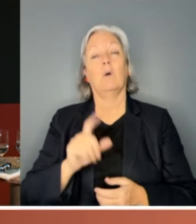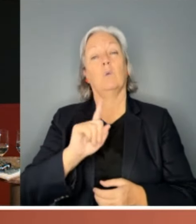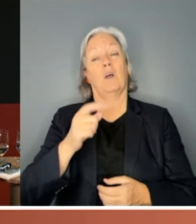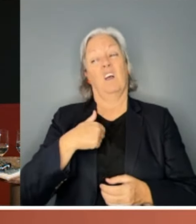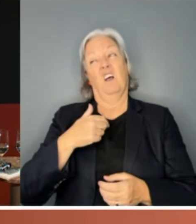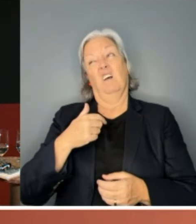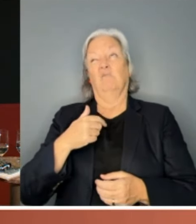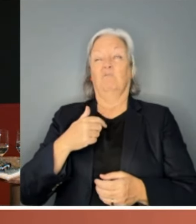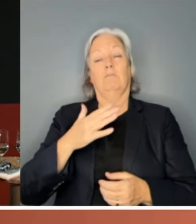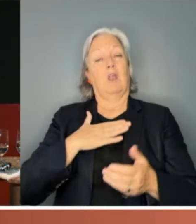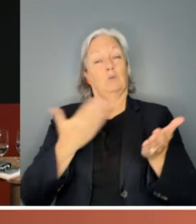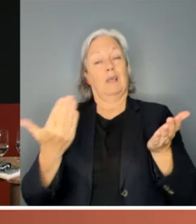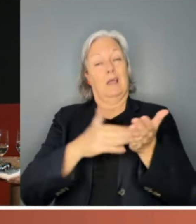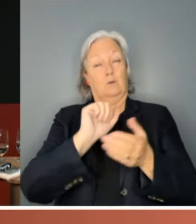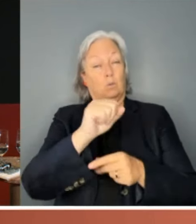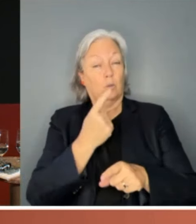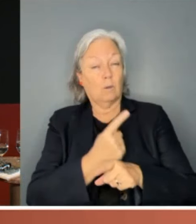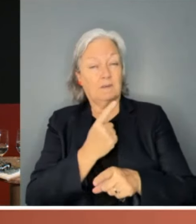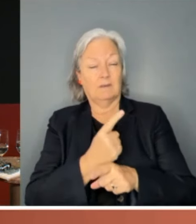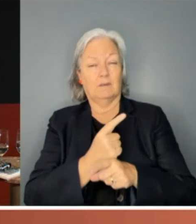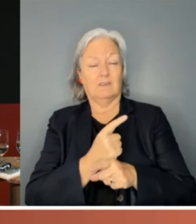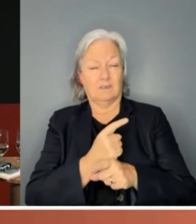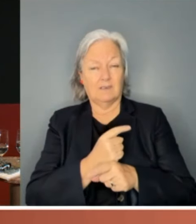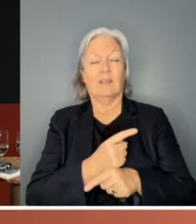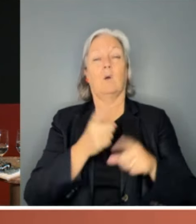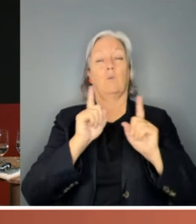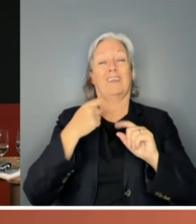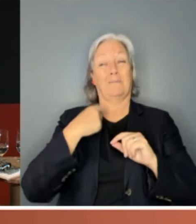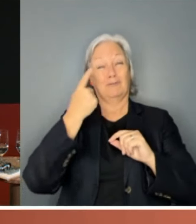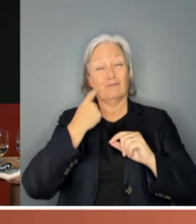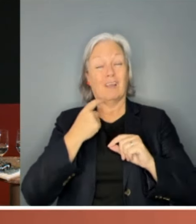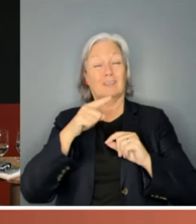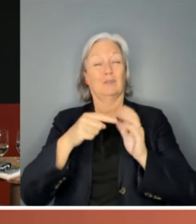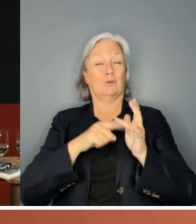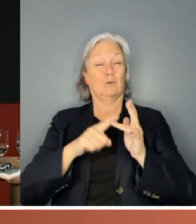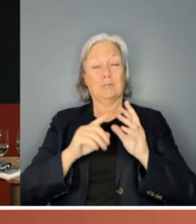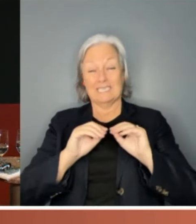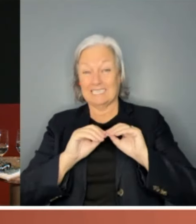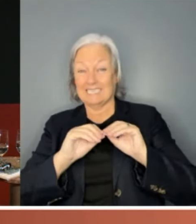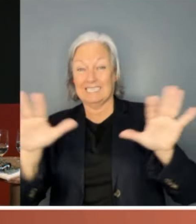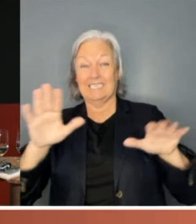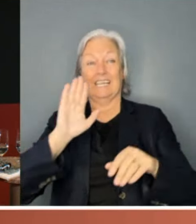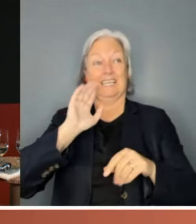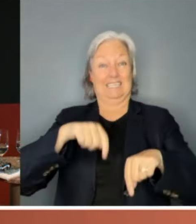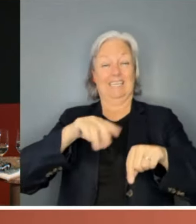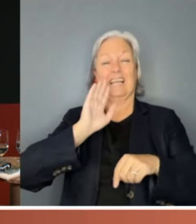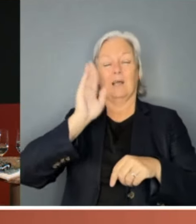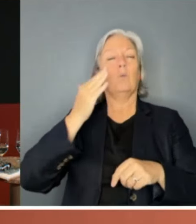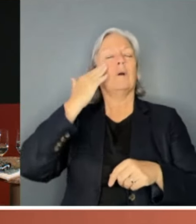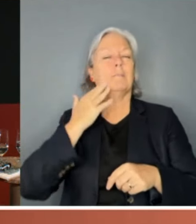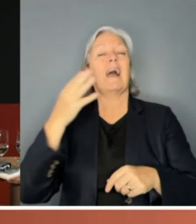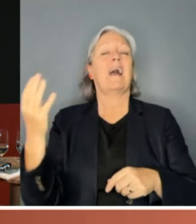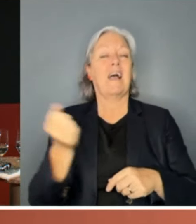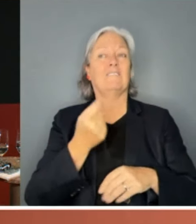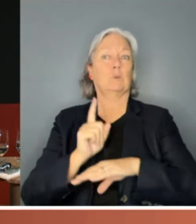and this is the message I'm trying to get through in a lecture like this, is that women do need to speak up, continue